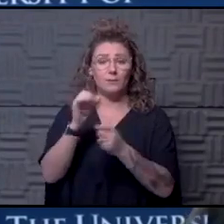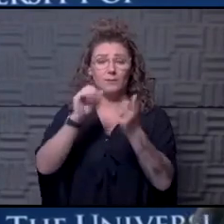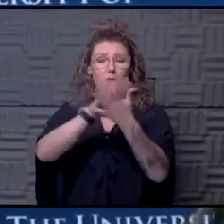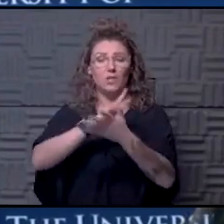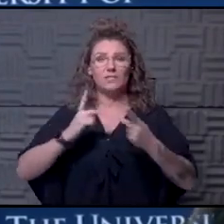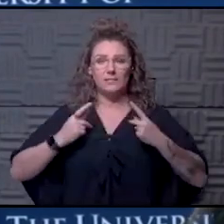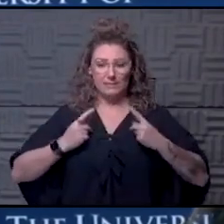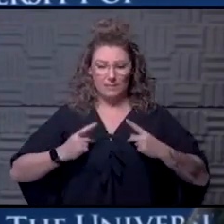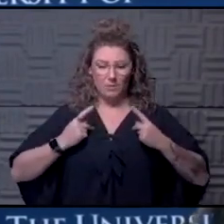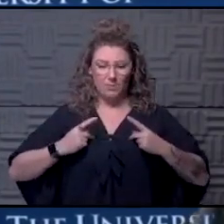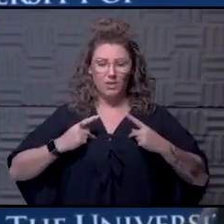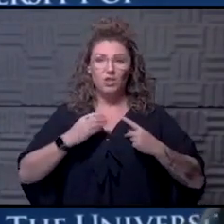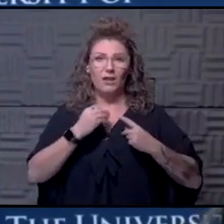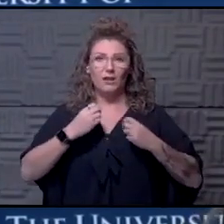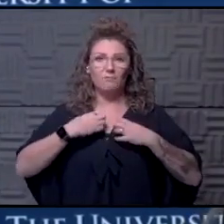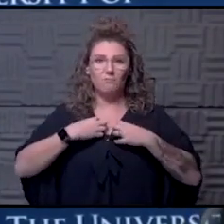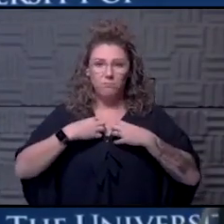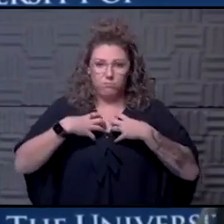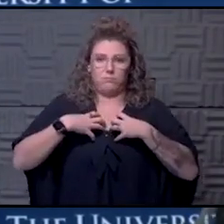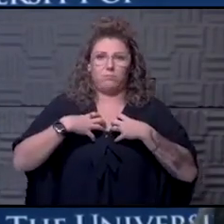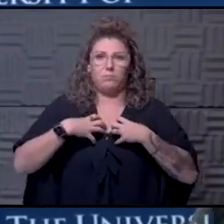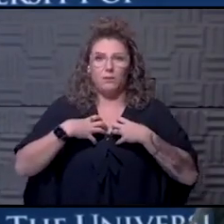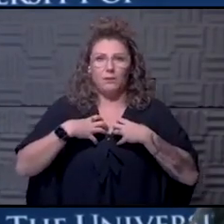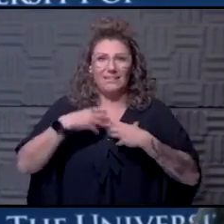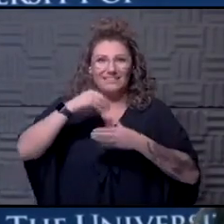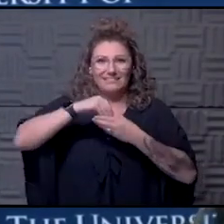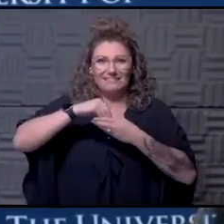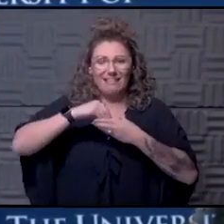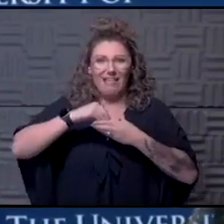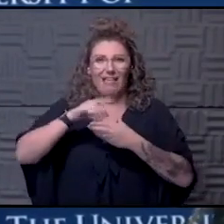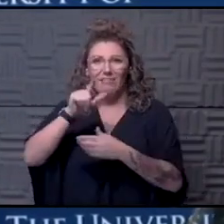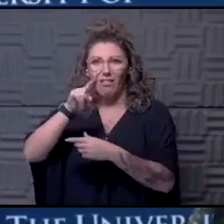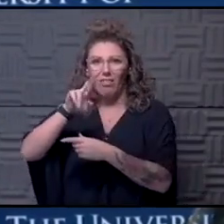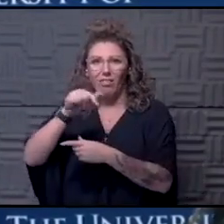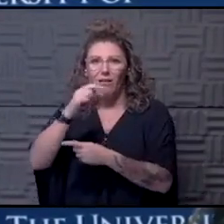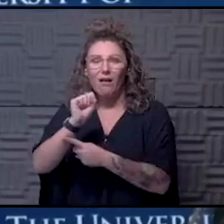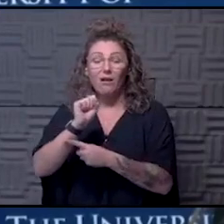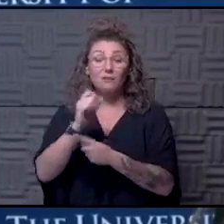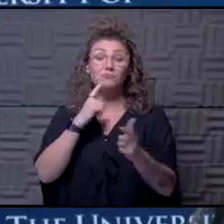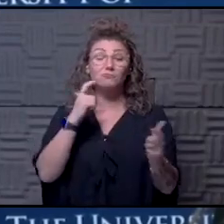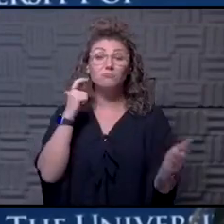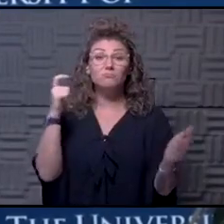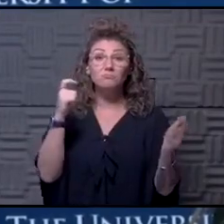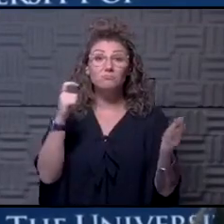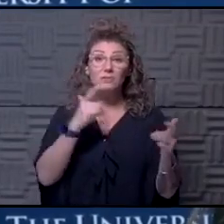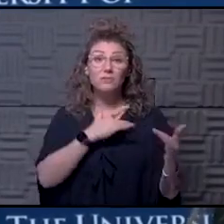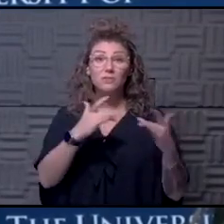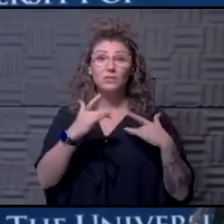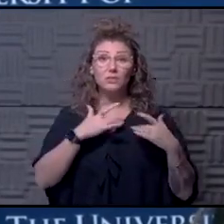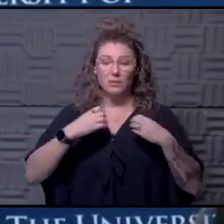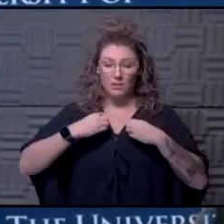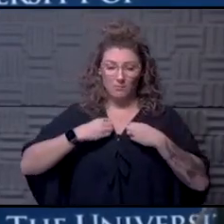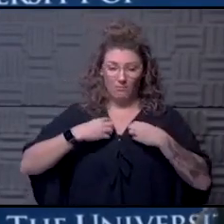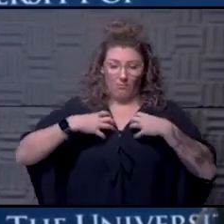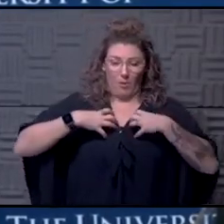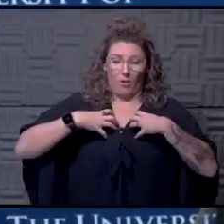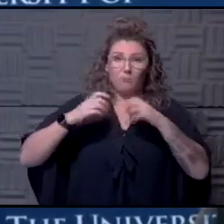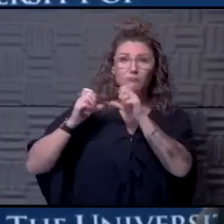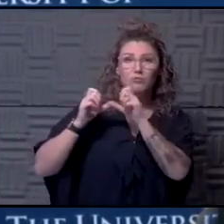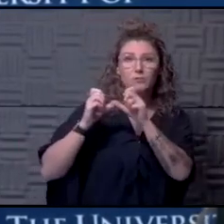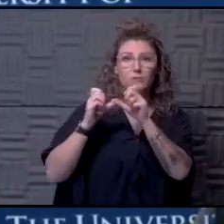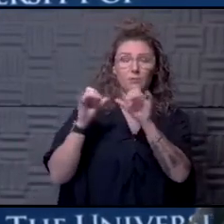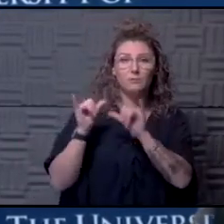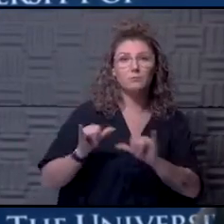pneumonia and an inflammation process in the lungs. And the big concern is that the inflammatory process persists and then